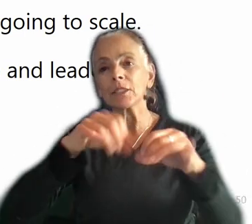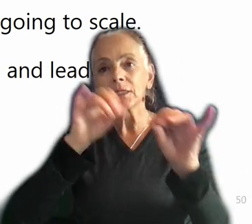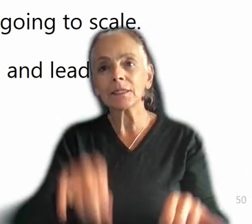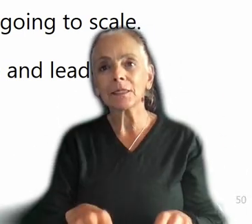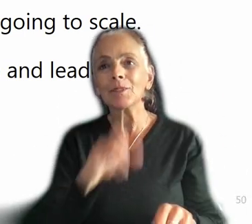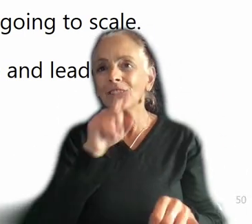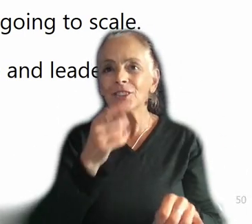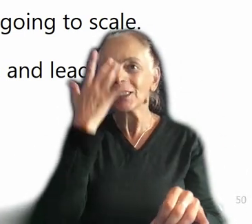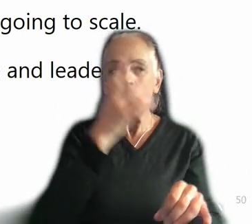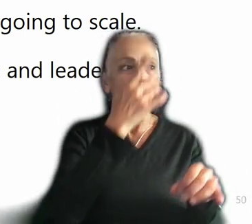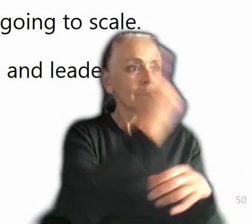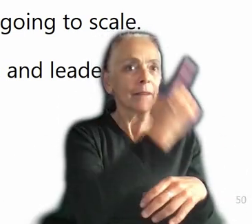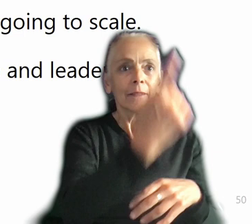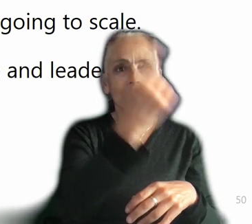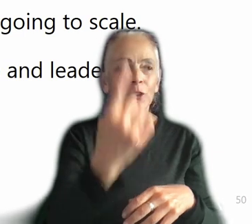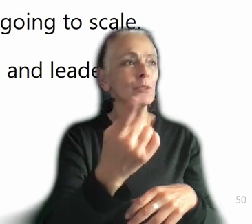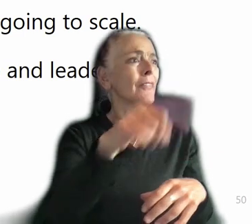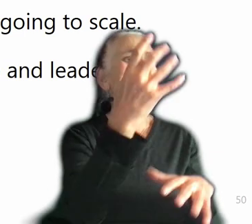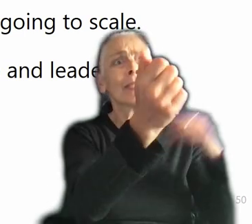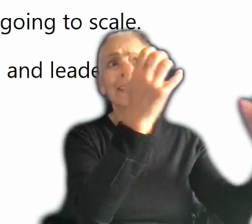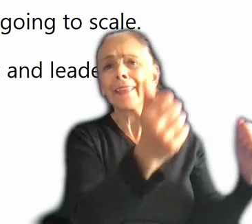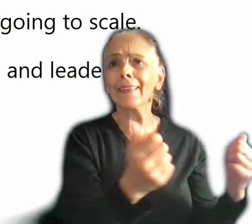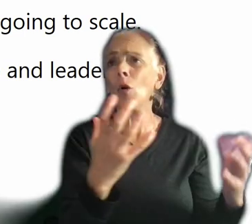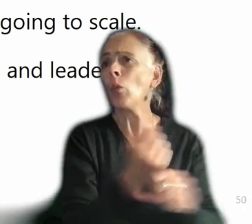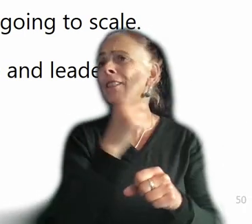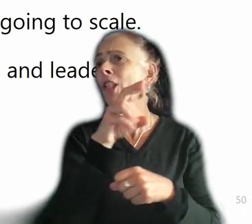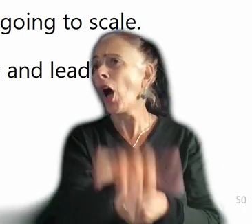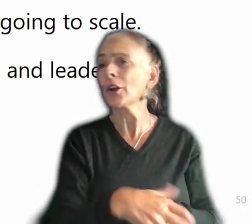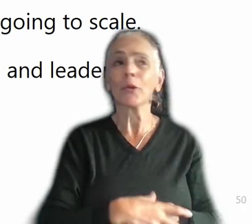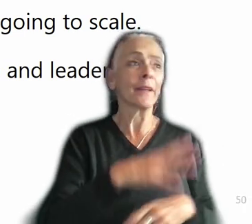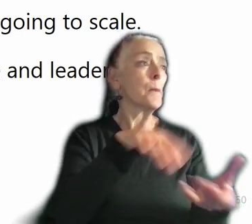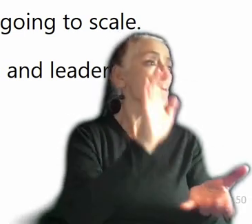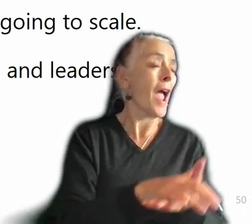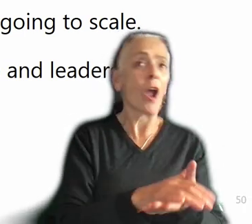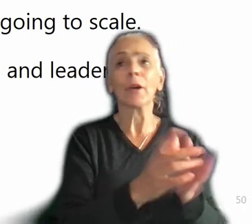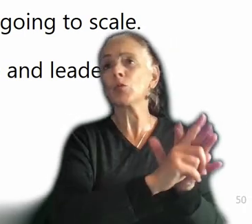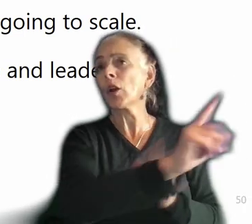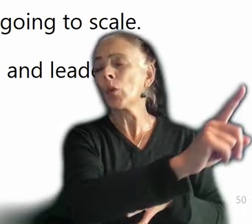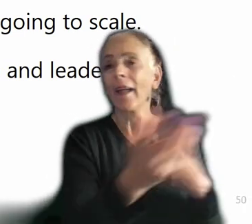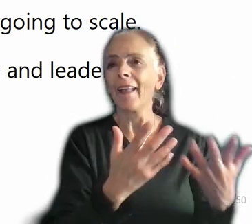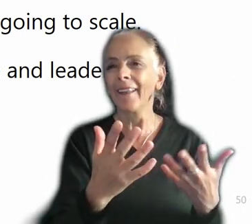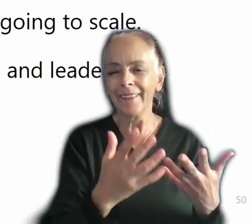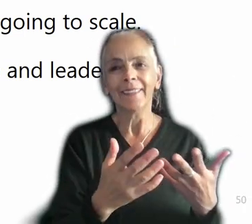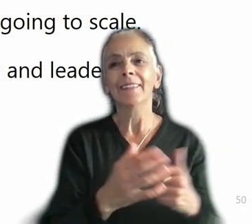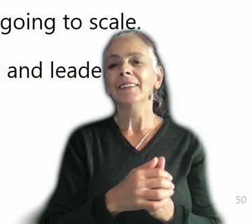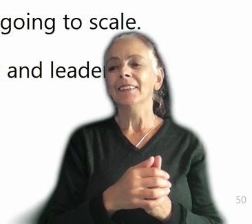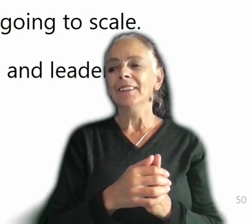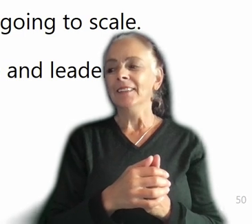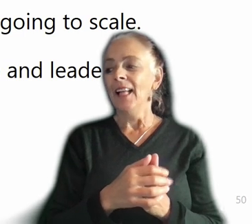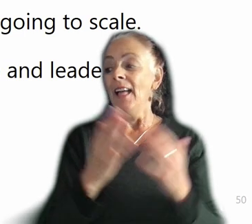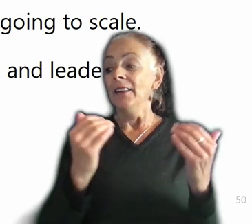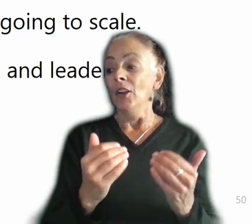leave. They win the lottery. They'll go off and get married. They'll run away, right? Reward difficulty of going to skill because it is so